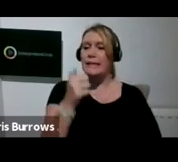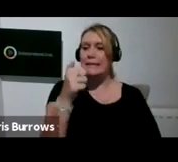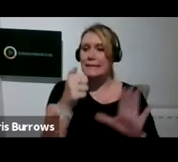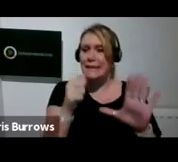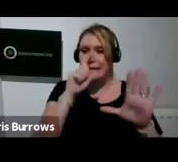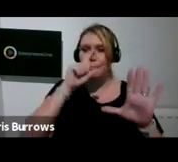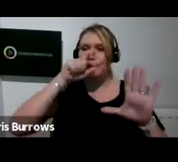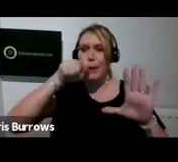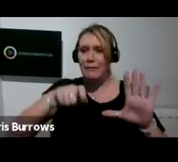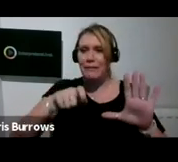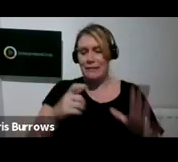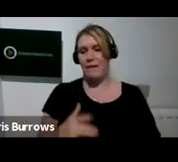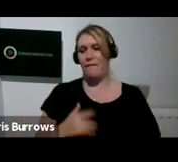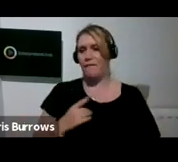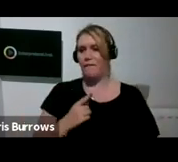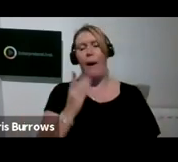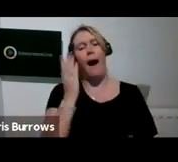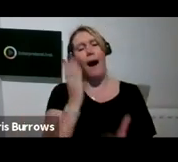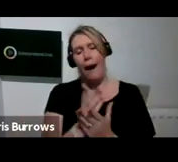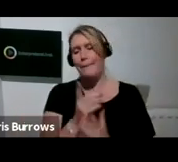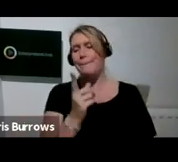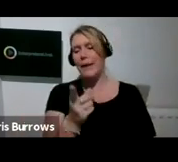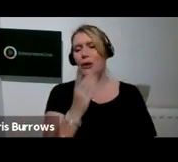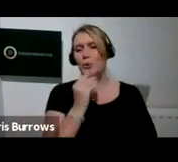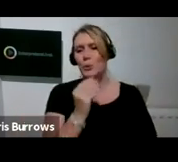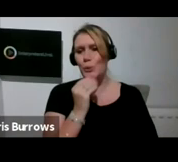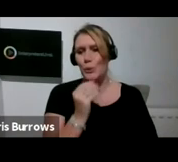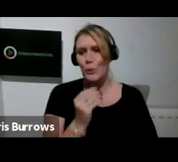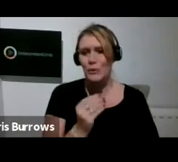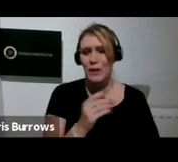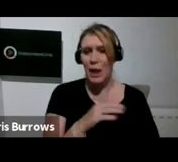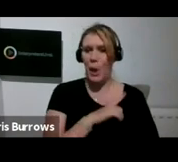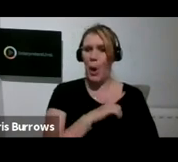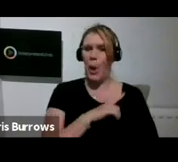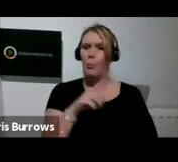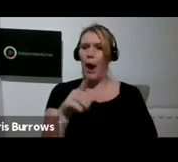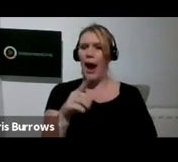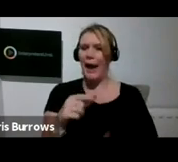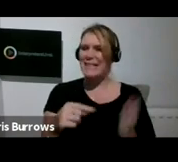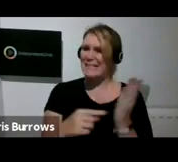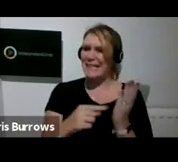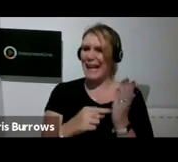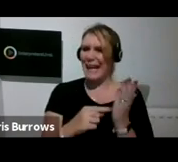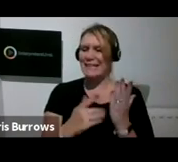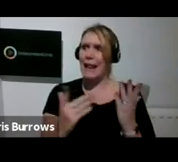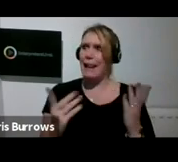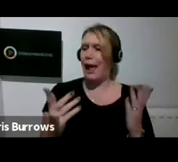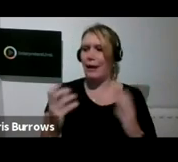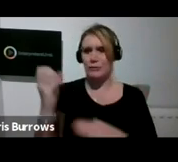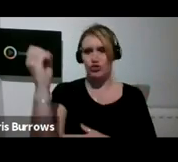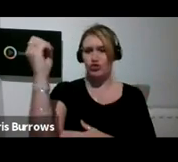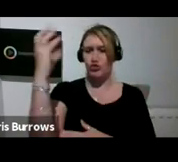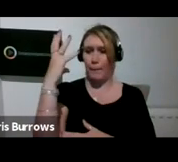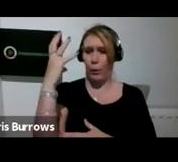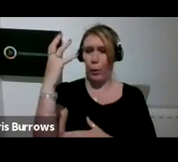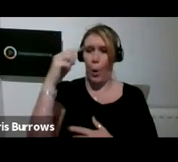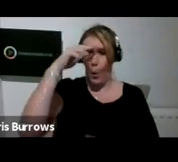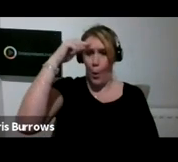that was too good not to use in a tropical landscape. So I put him in there as well.